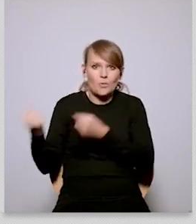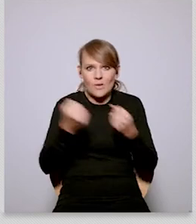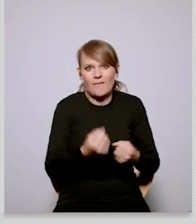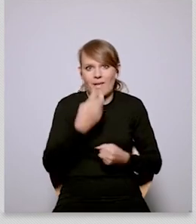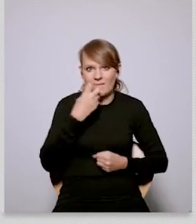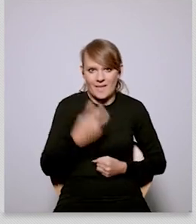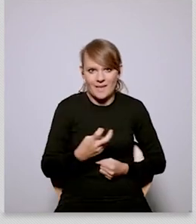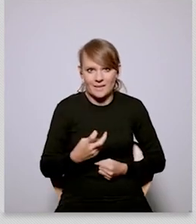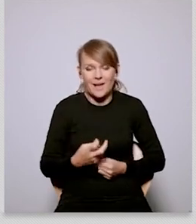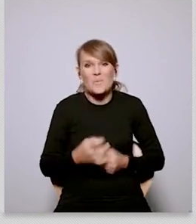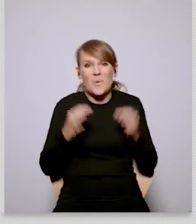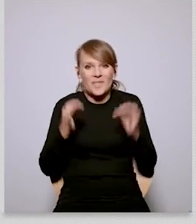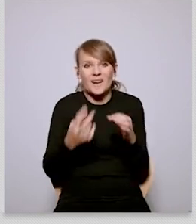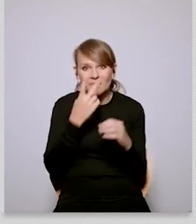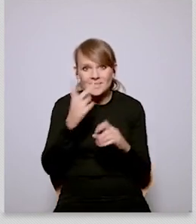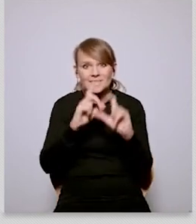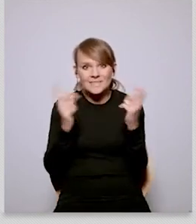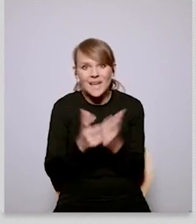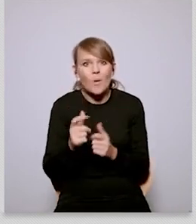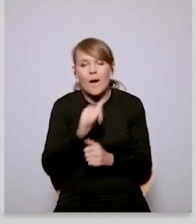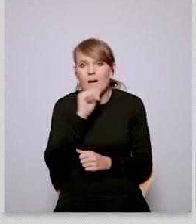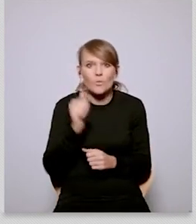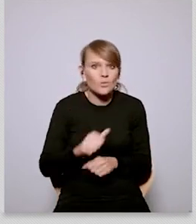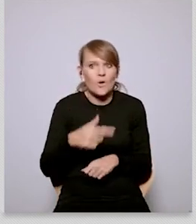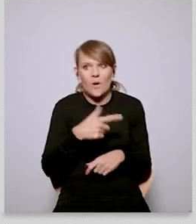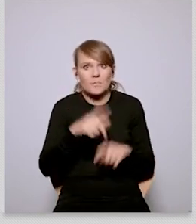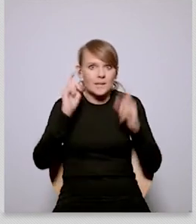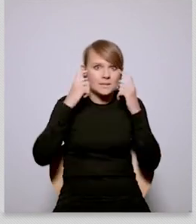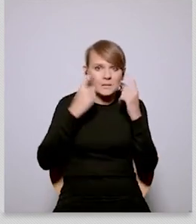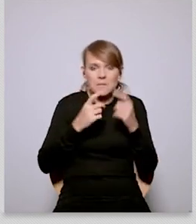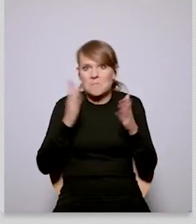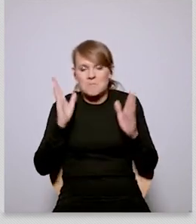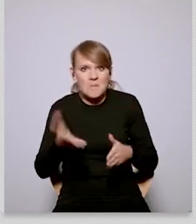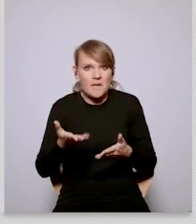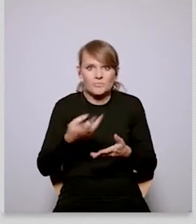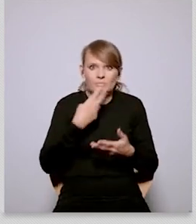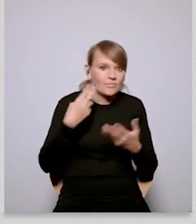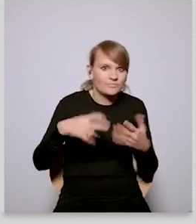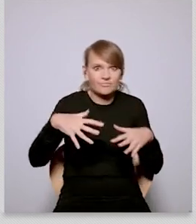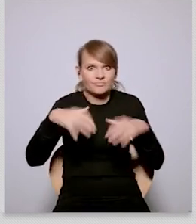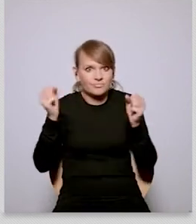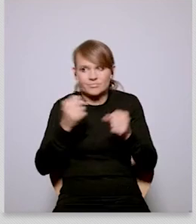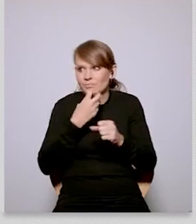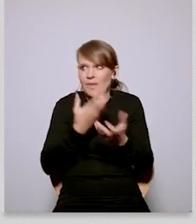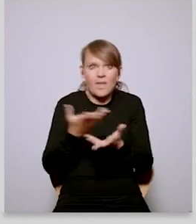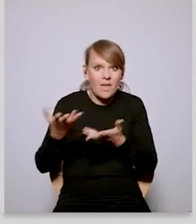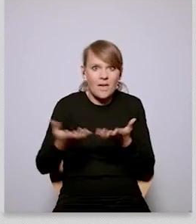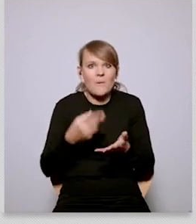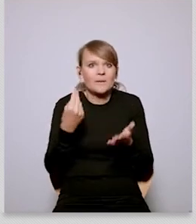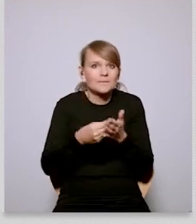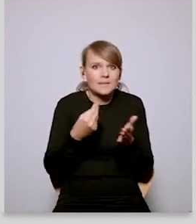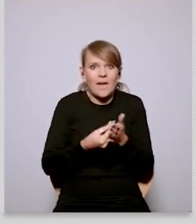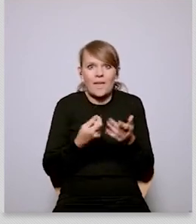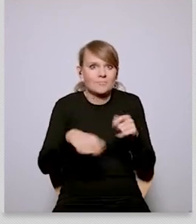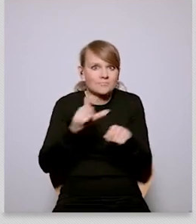so in this context energy security means the possibility to obtain energy from